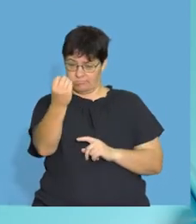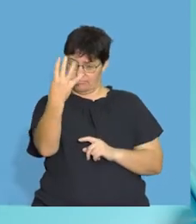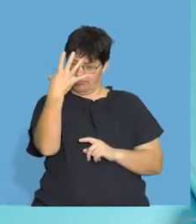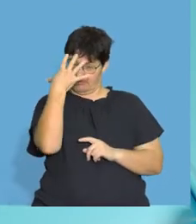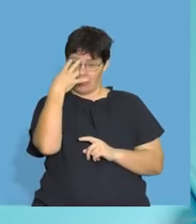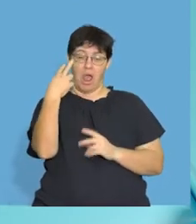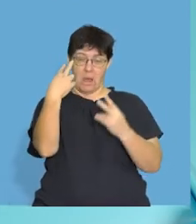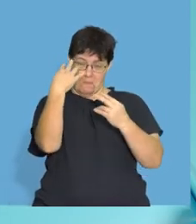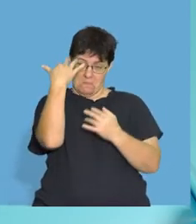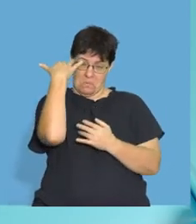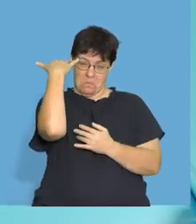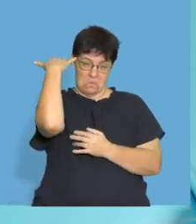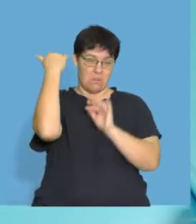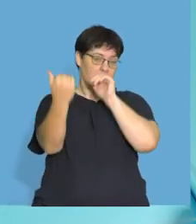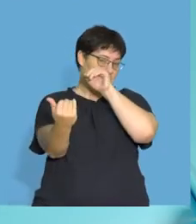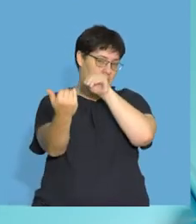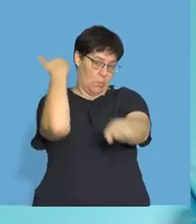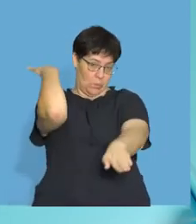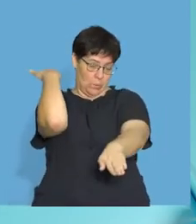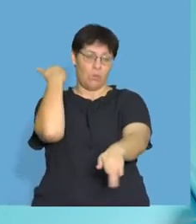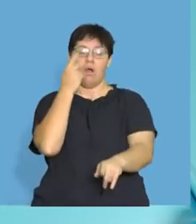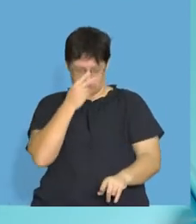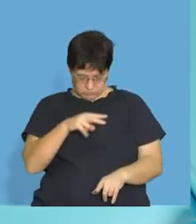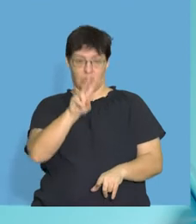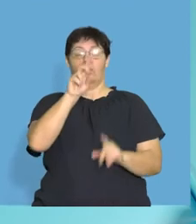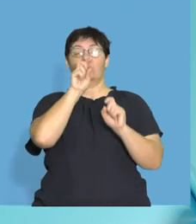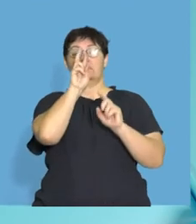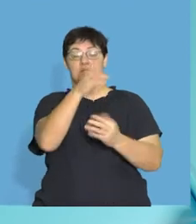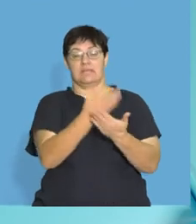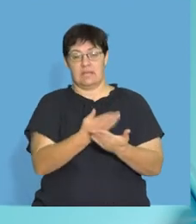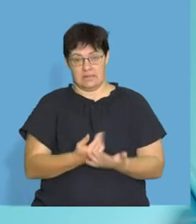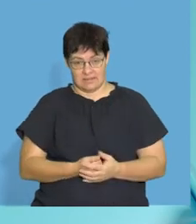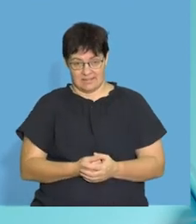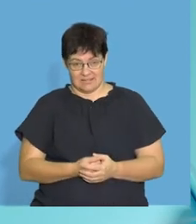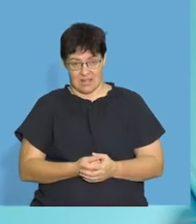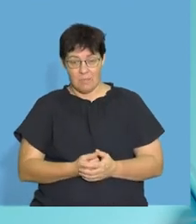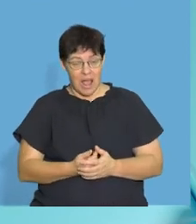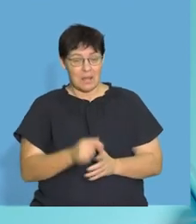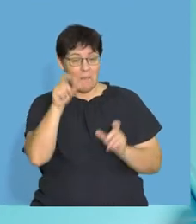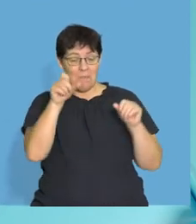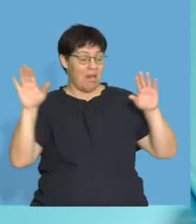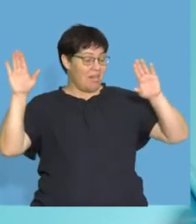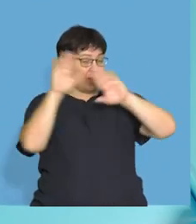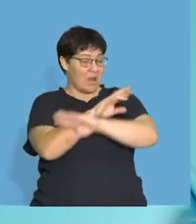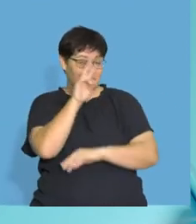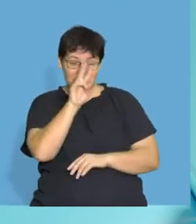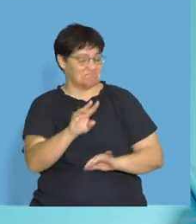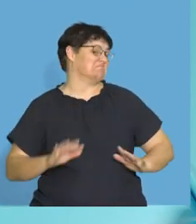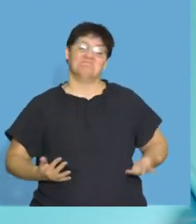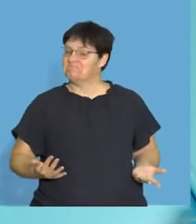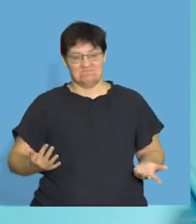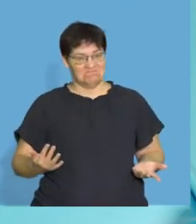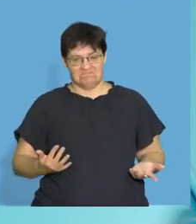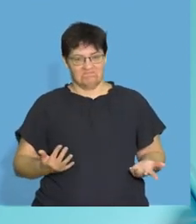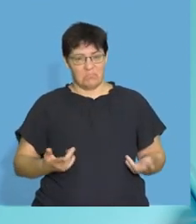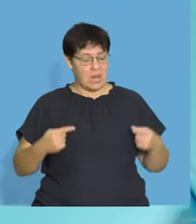yes, the light comes in your eyes. And as soon as the car passes, you're able to see again, right? But not so with night blindness. Okay, so